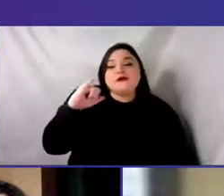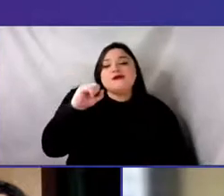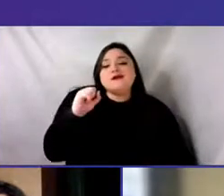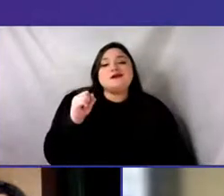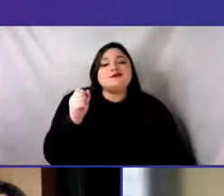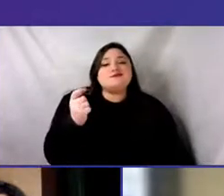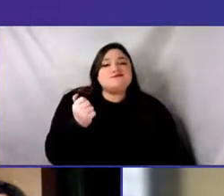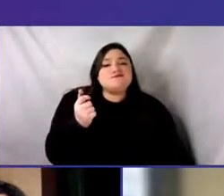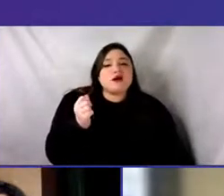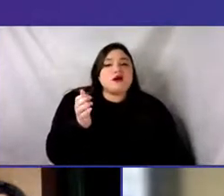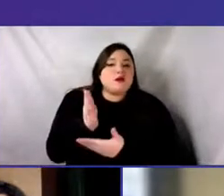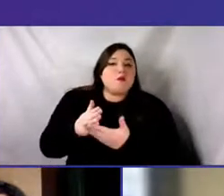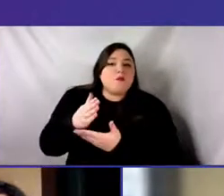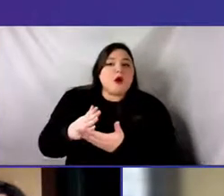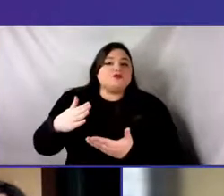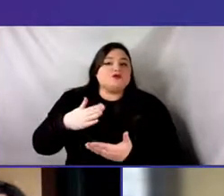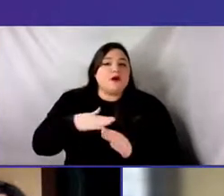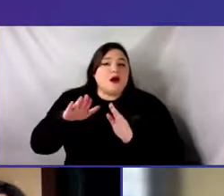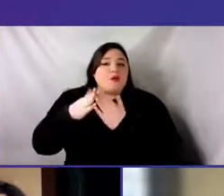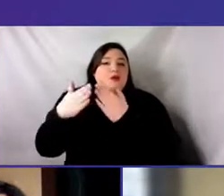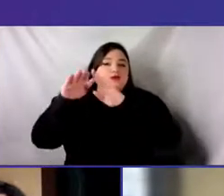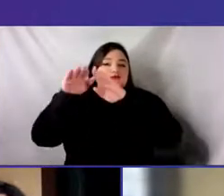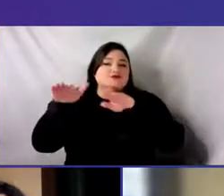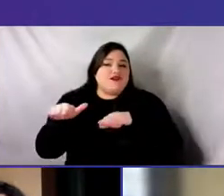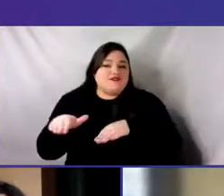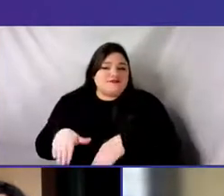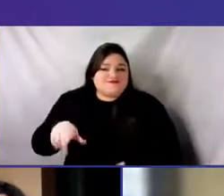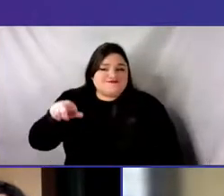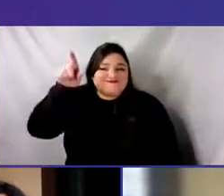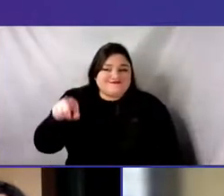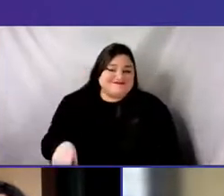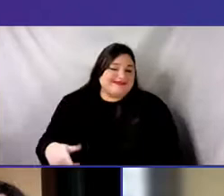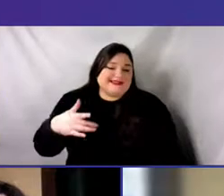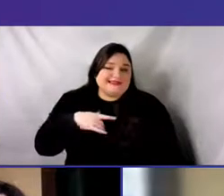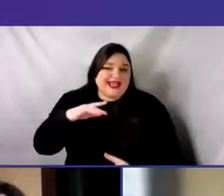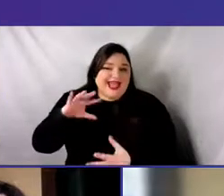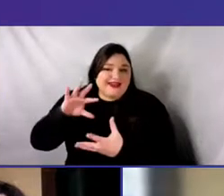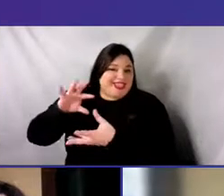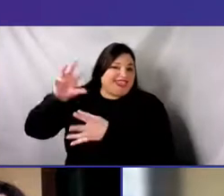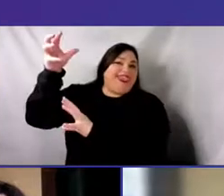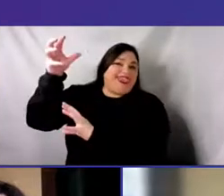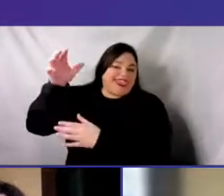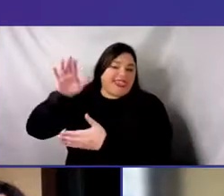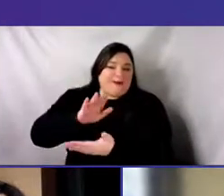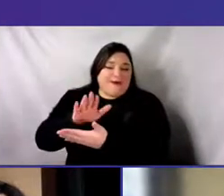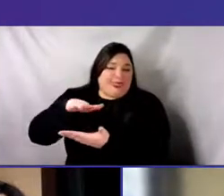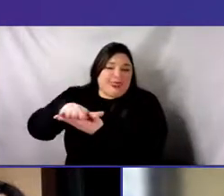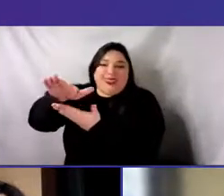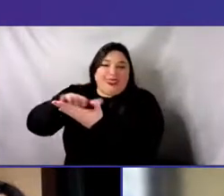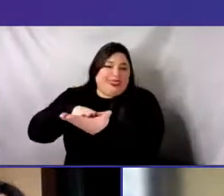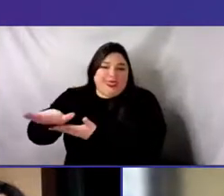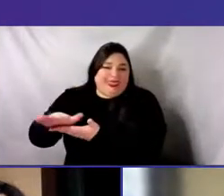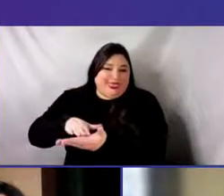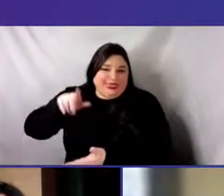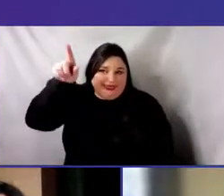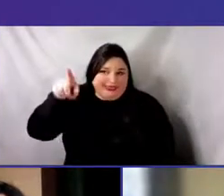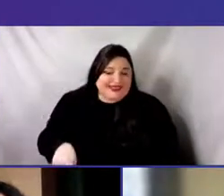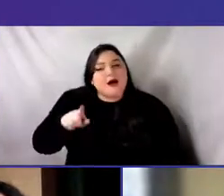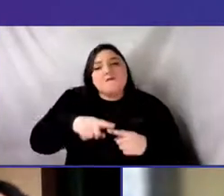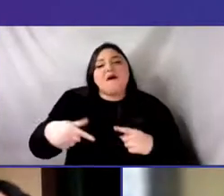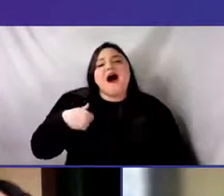bookcase, which is kind of always in a state of, uh, disarray. But I kind of like it like that.